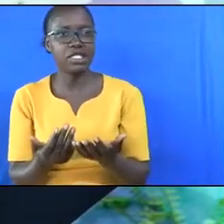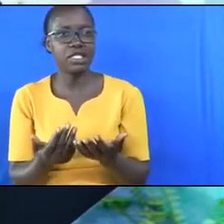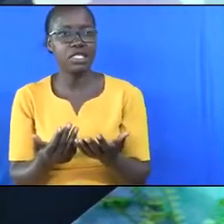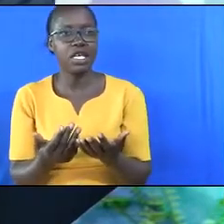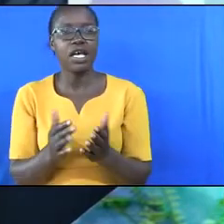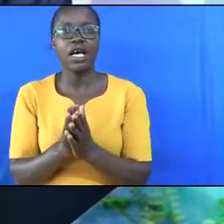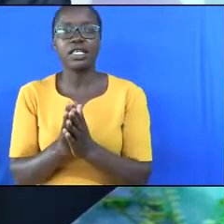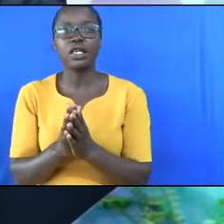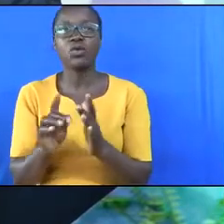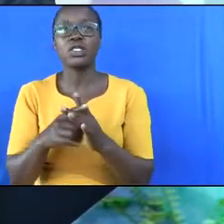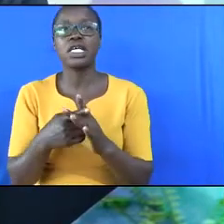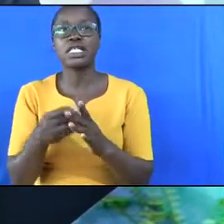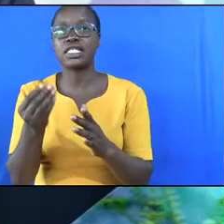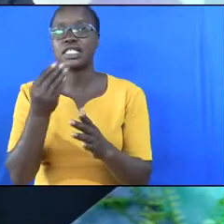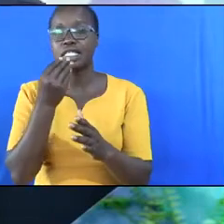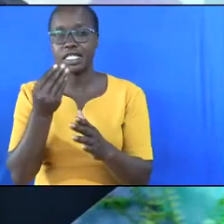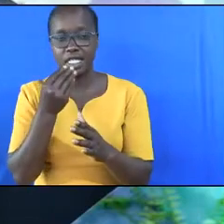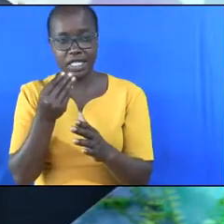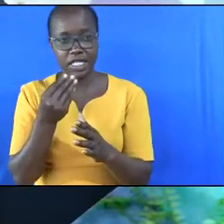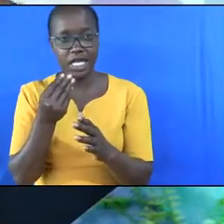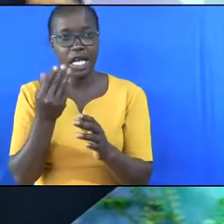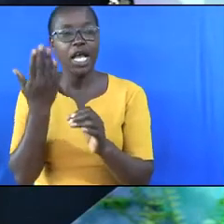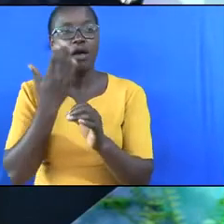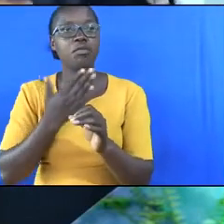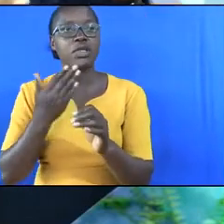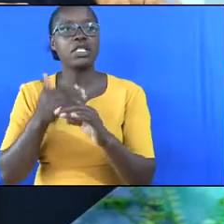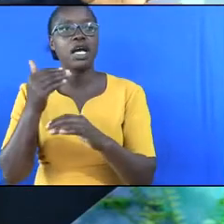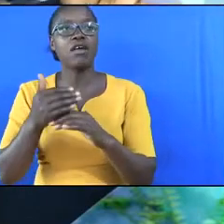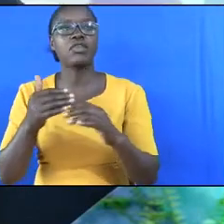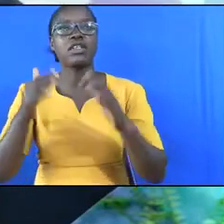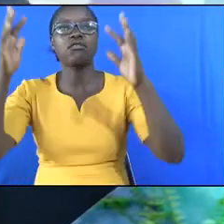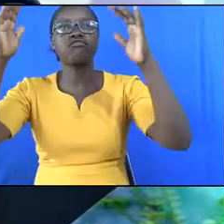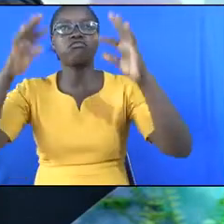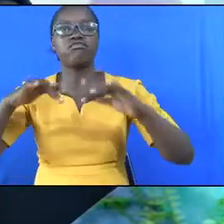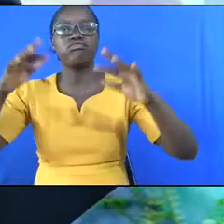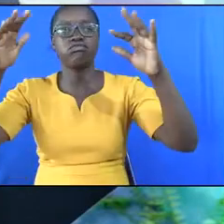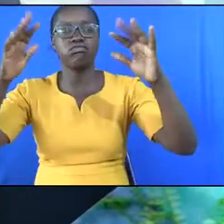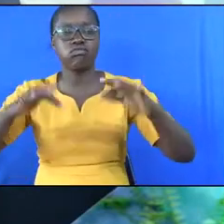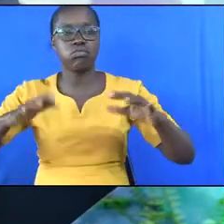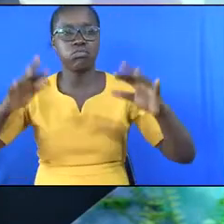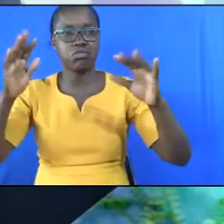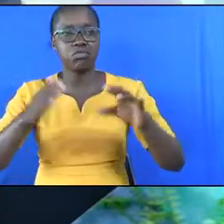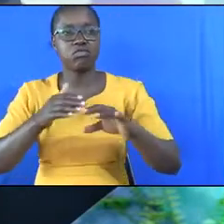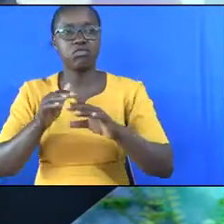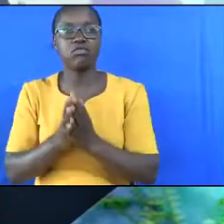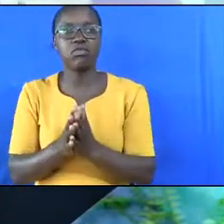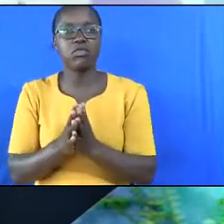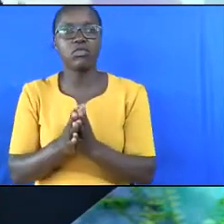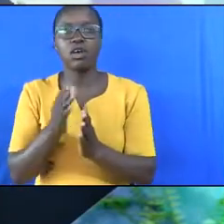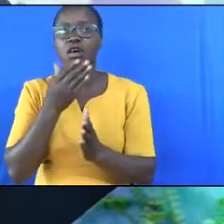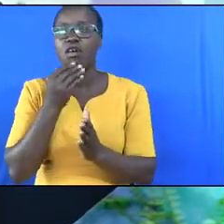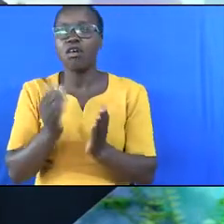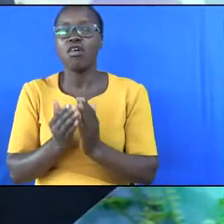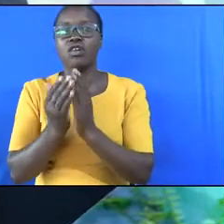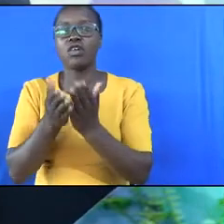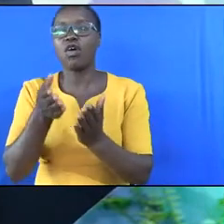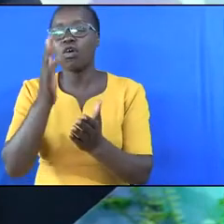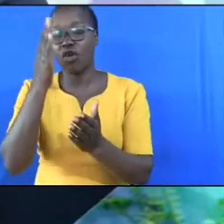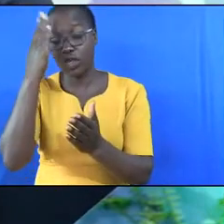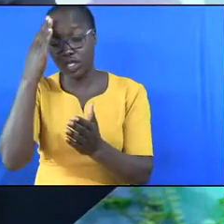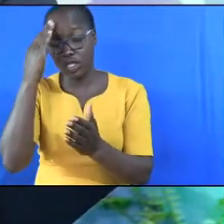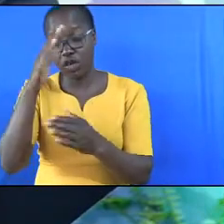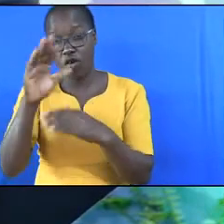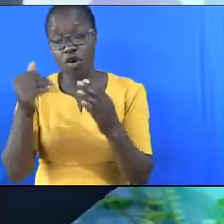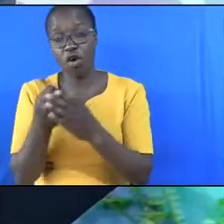told Noah to take animals that were clean into the ark by seven but unclean by two. God knew that all the